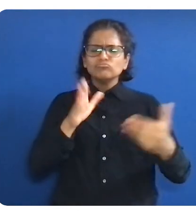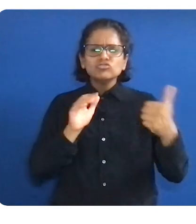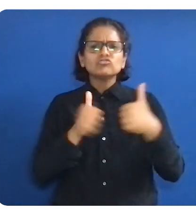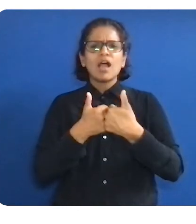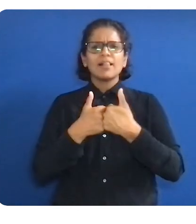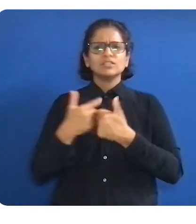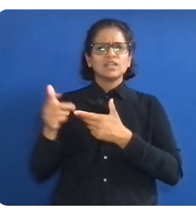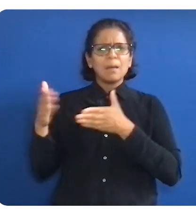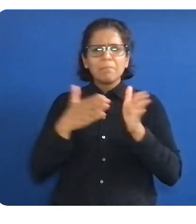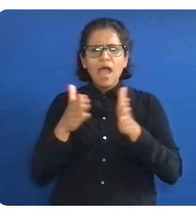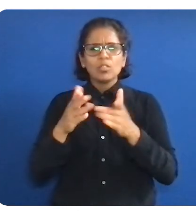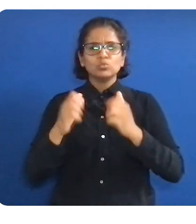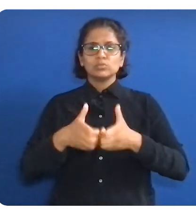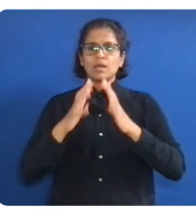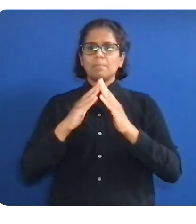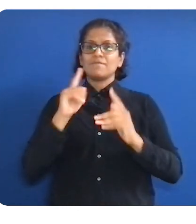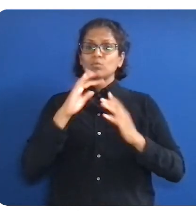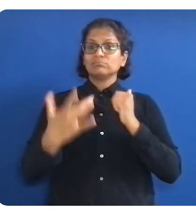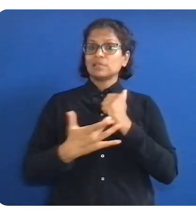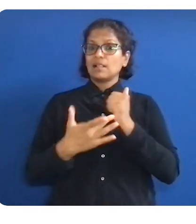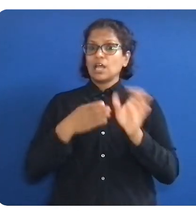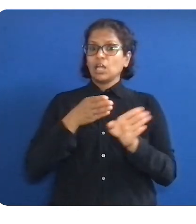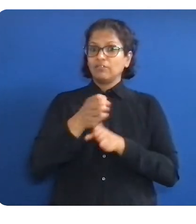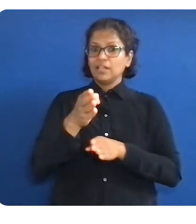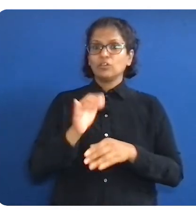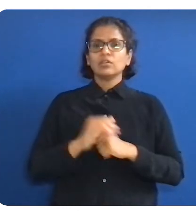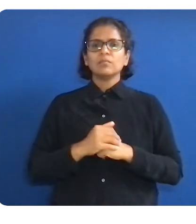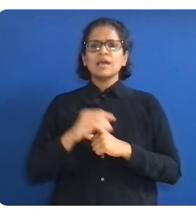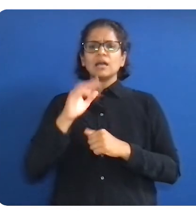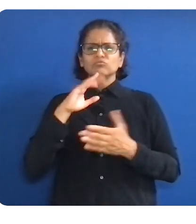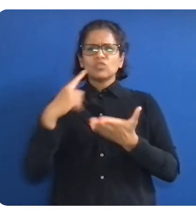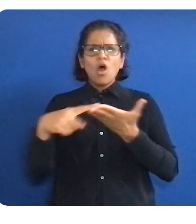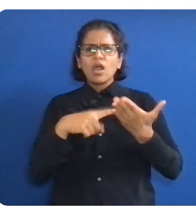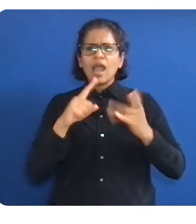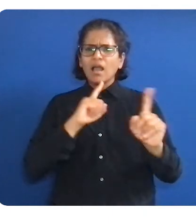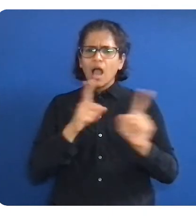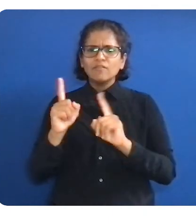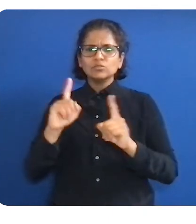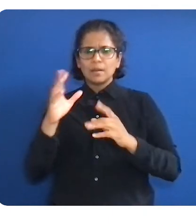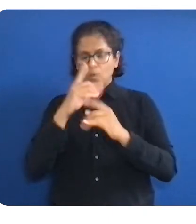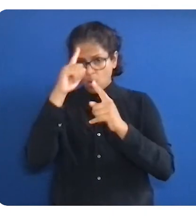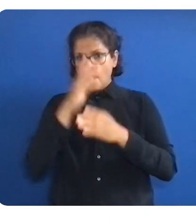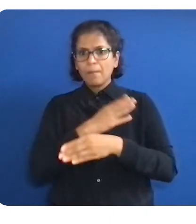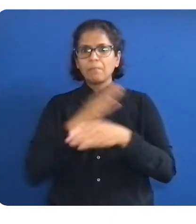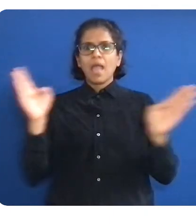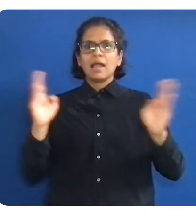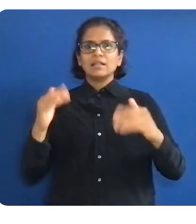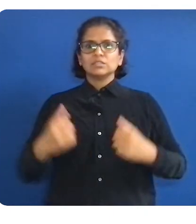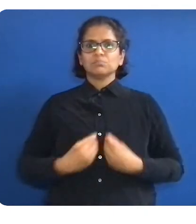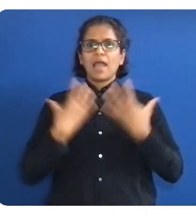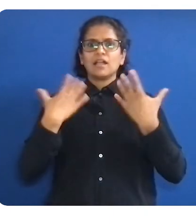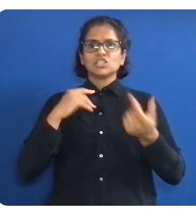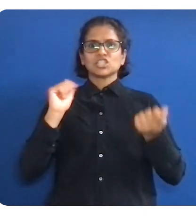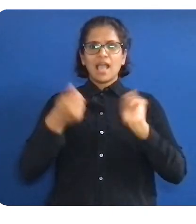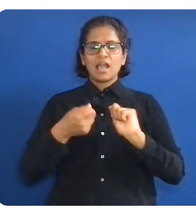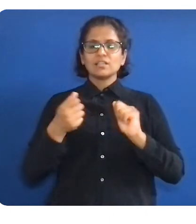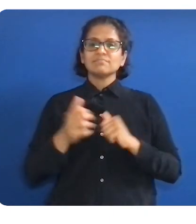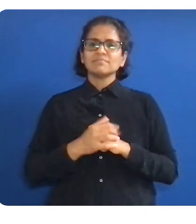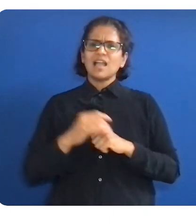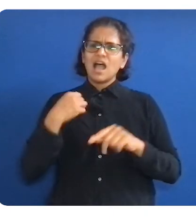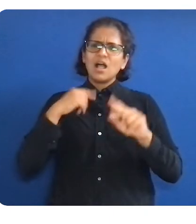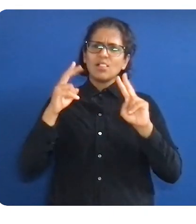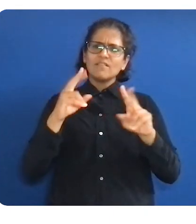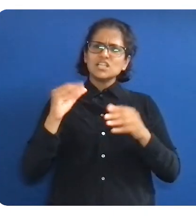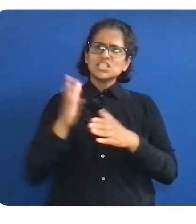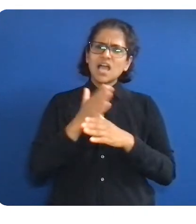for wrapping up day one of Google Cloud Next with me. It's been great sharing this time with you. We look forward to seeing you